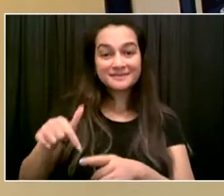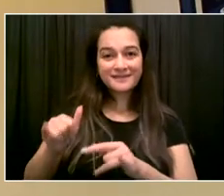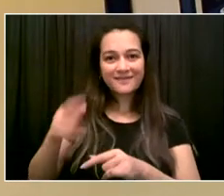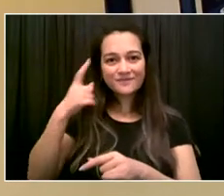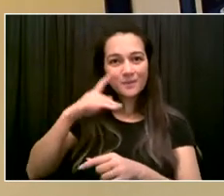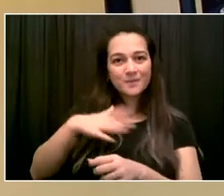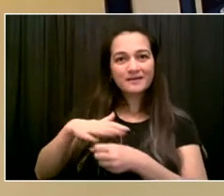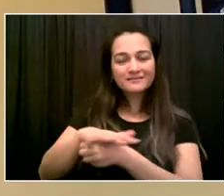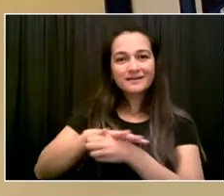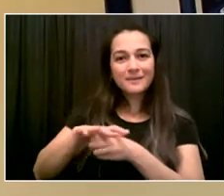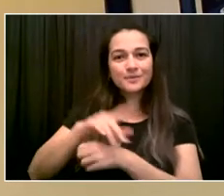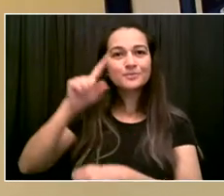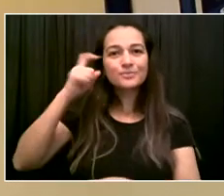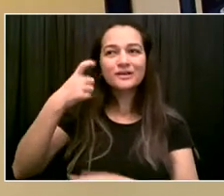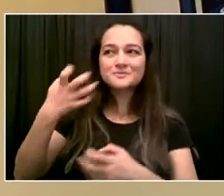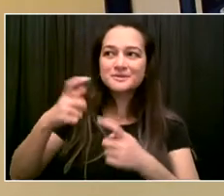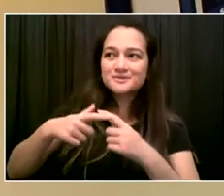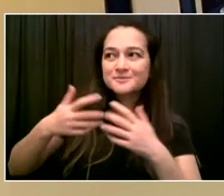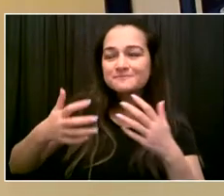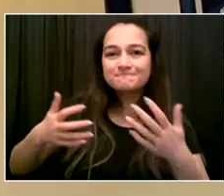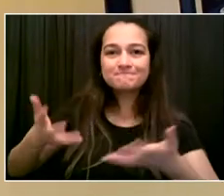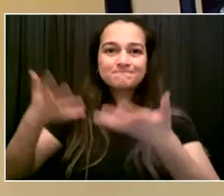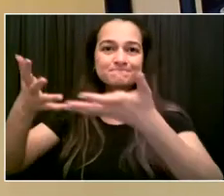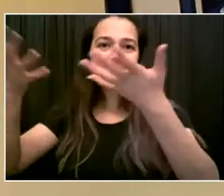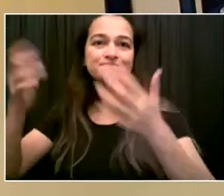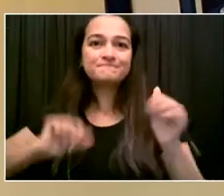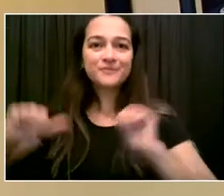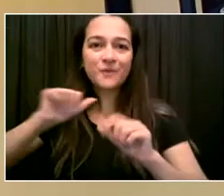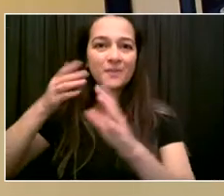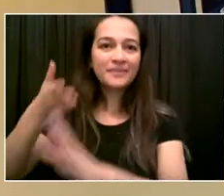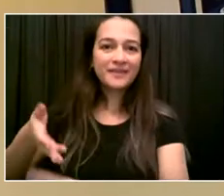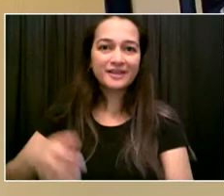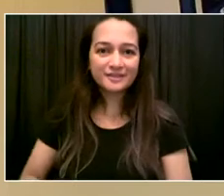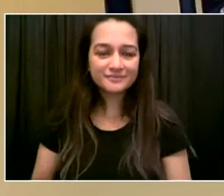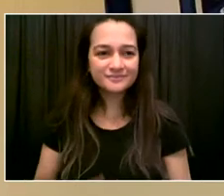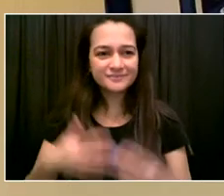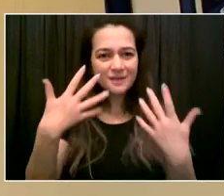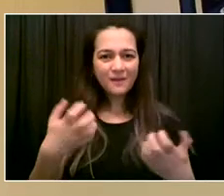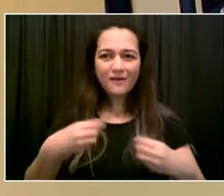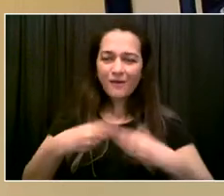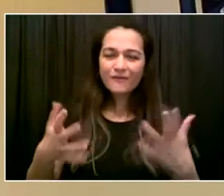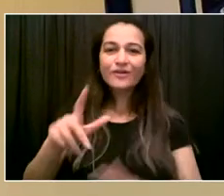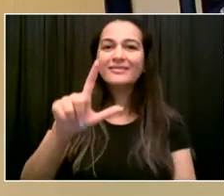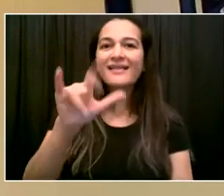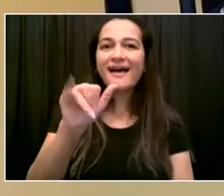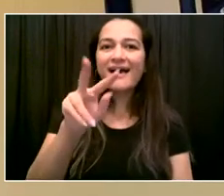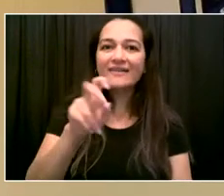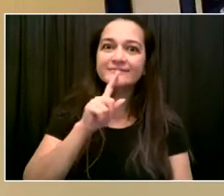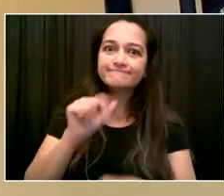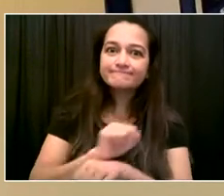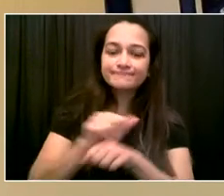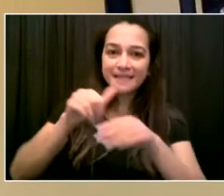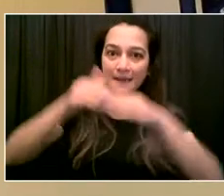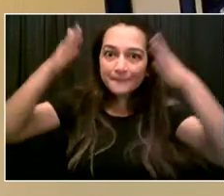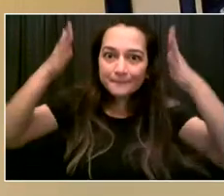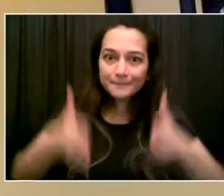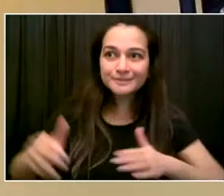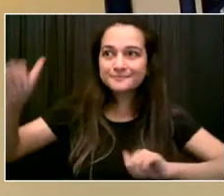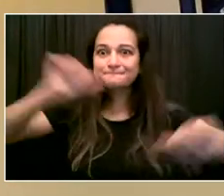my experience living in Cuba. And for more information, you can go to my website, www